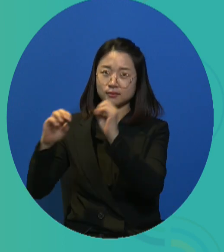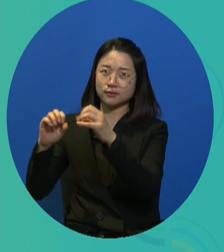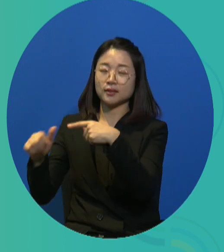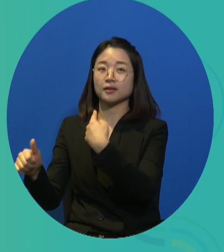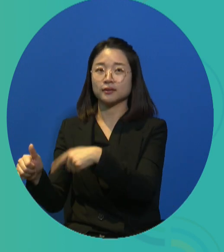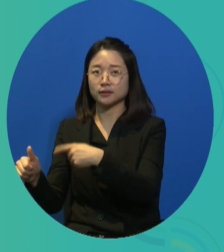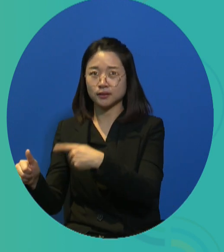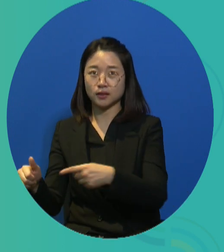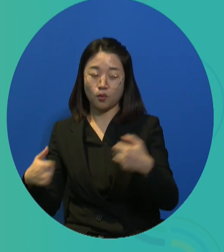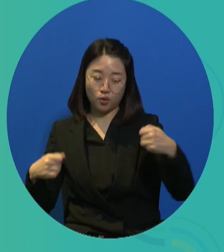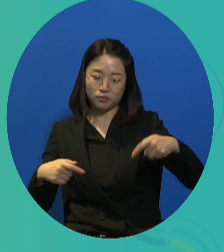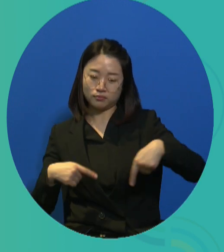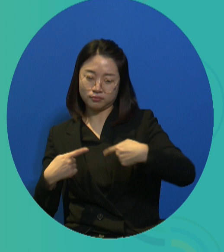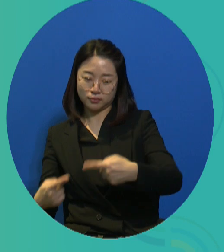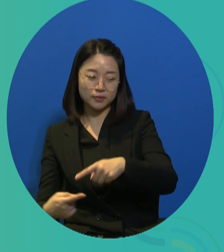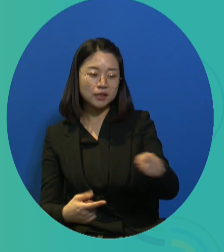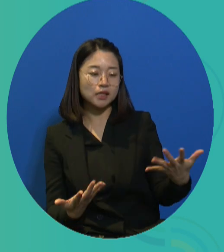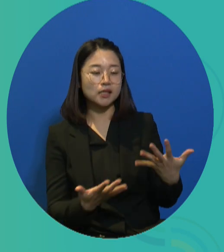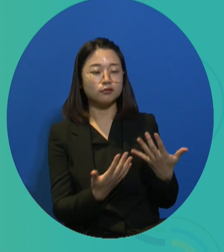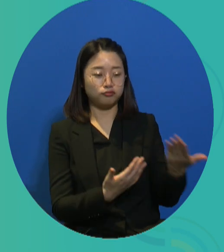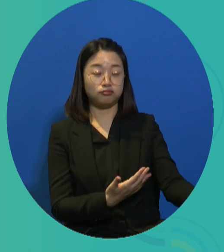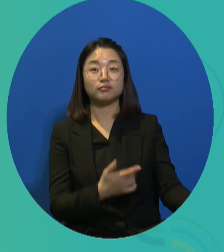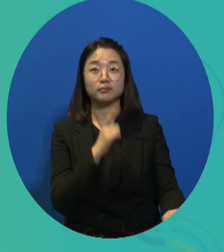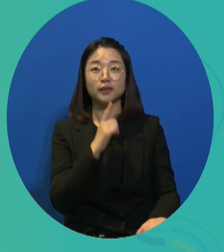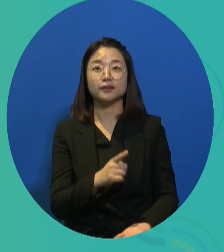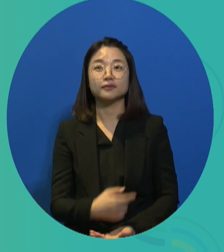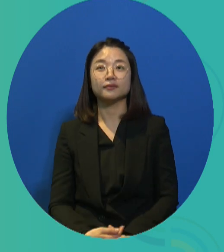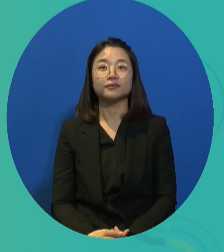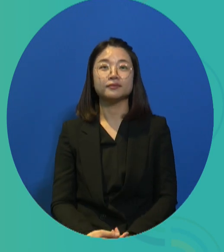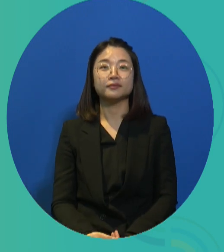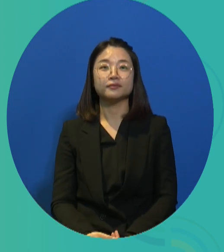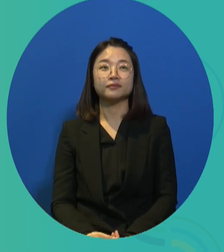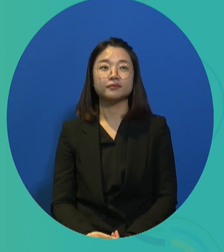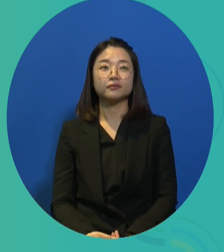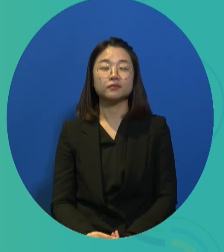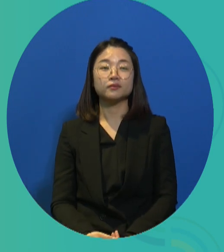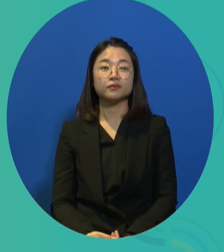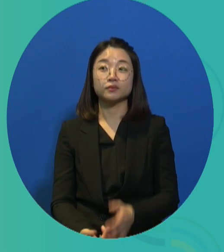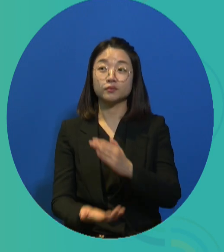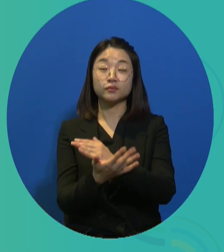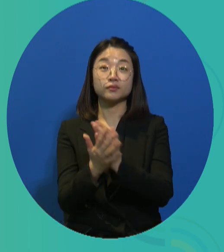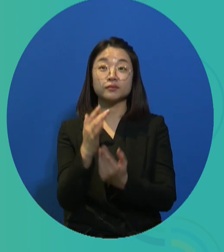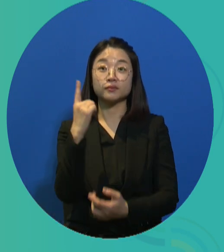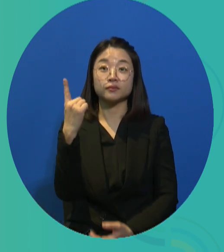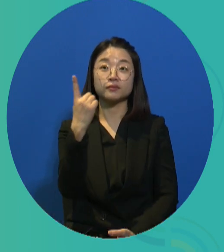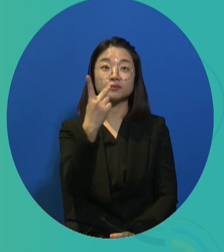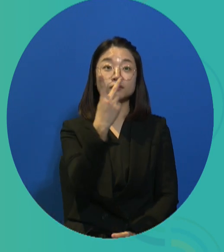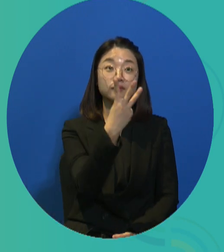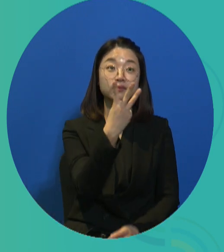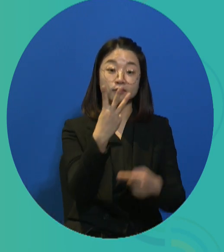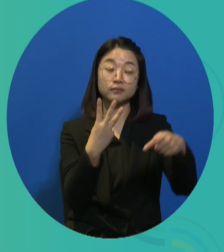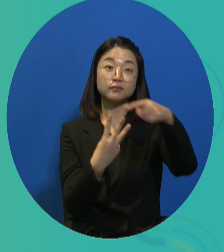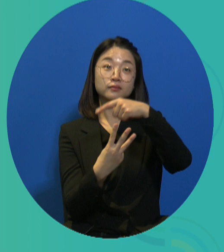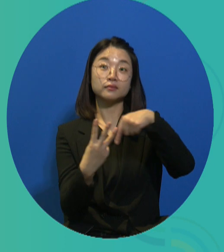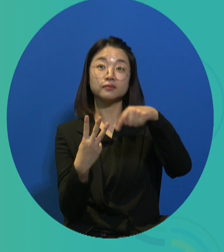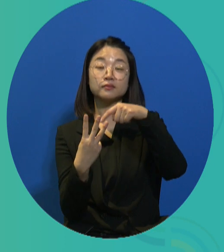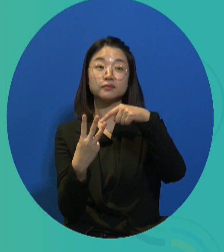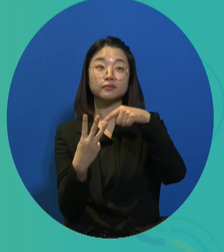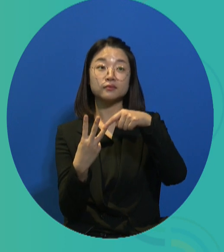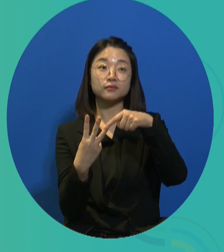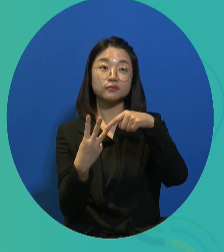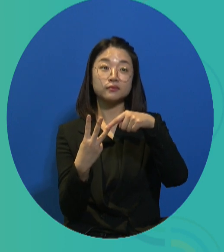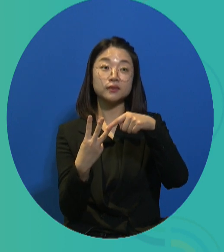offer lectures and they may make presentations and they will do performance in front of the audience to raise awareness.